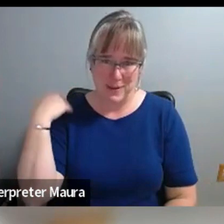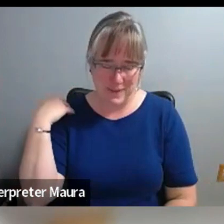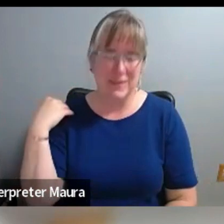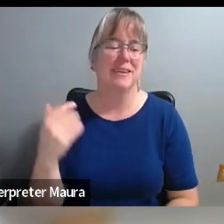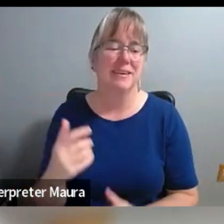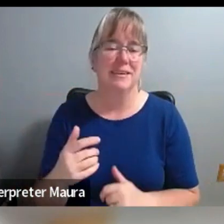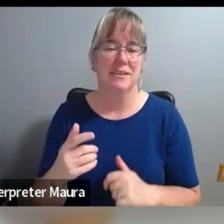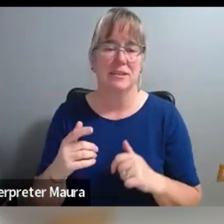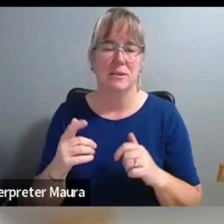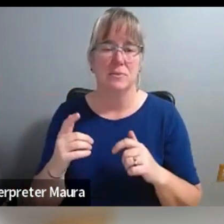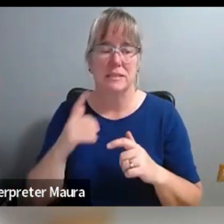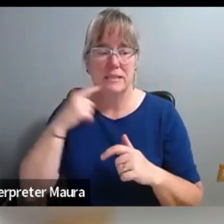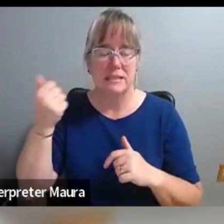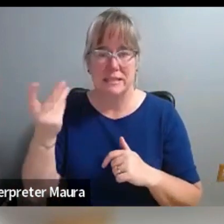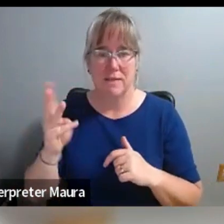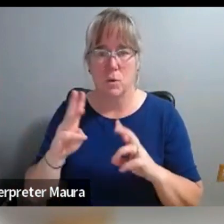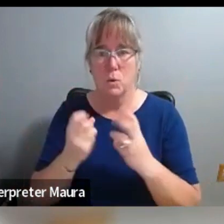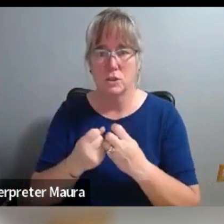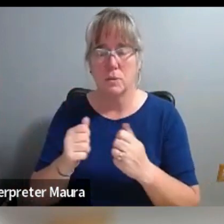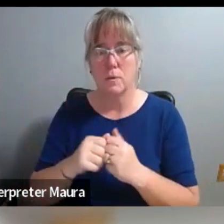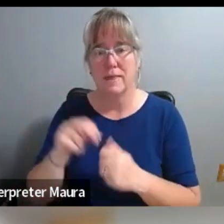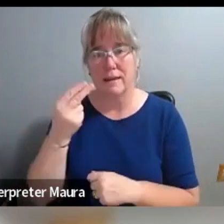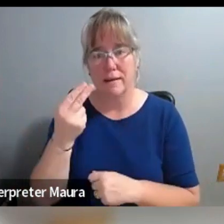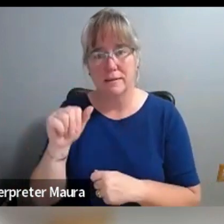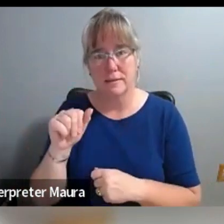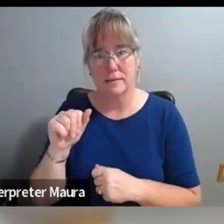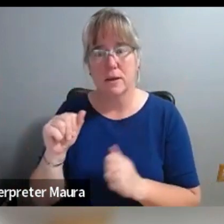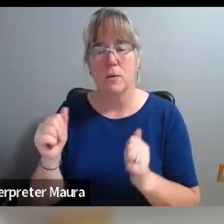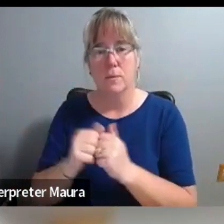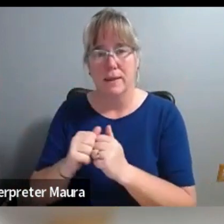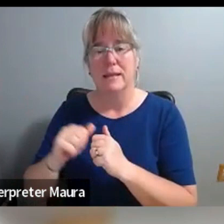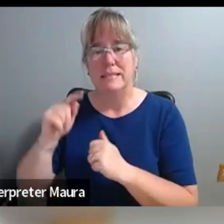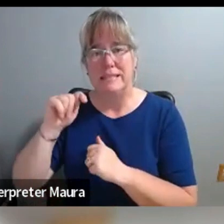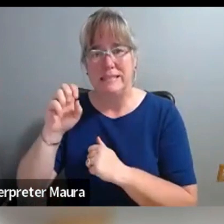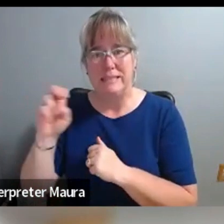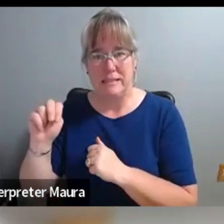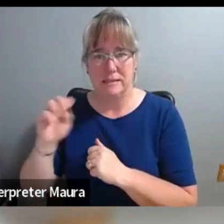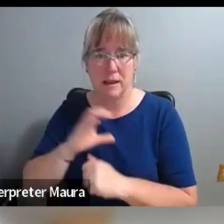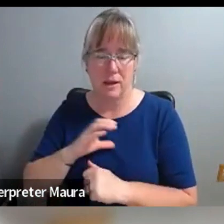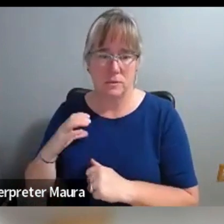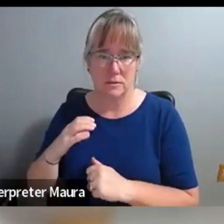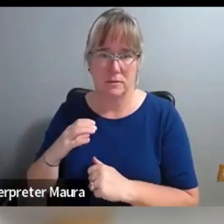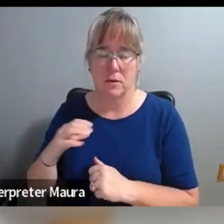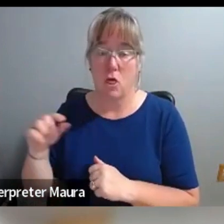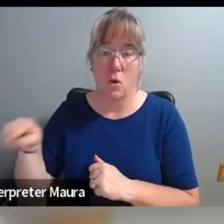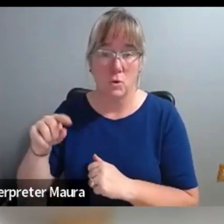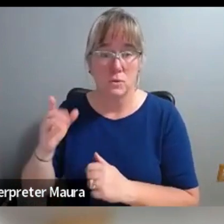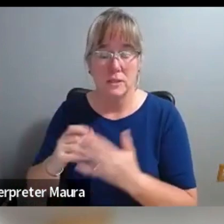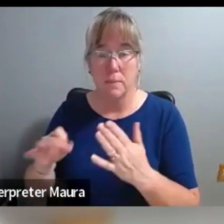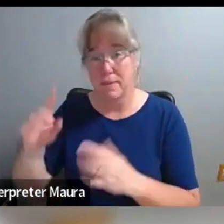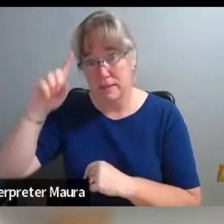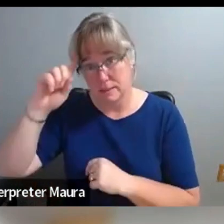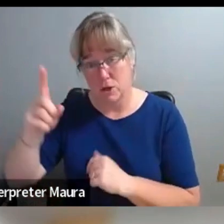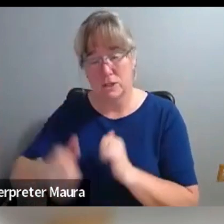was with doing a series of workshops with the Nelson Atkins team council. And those were some of the smartest, most